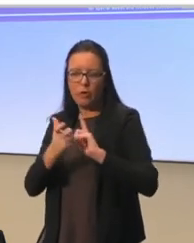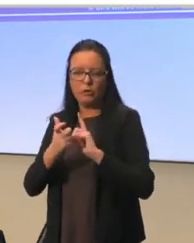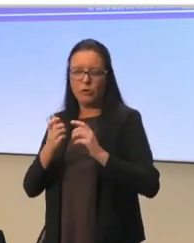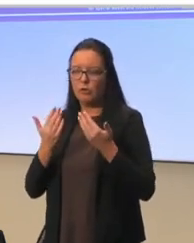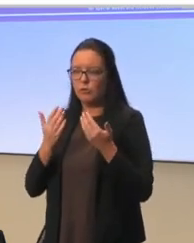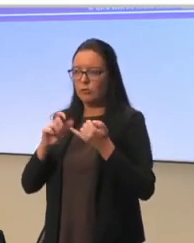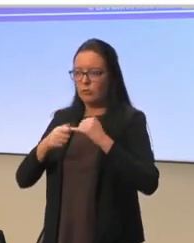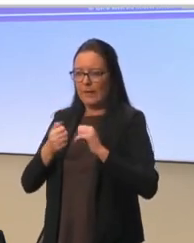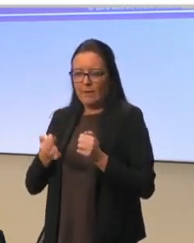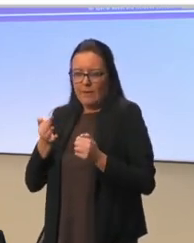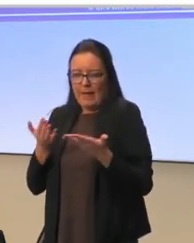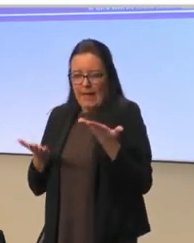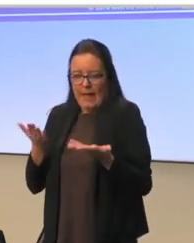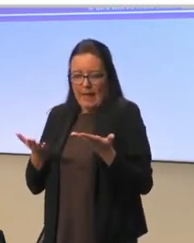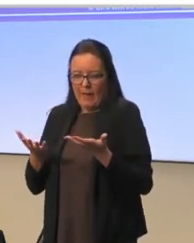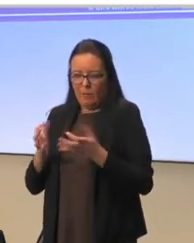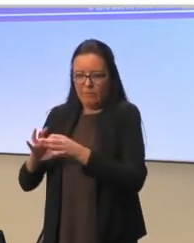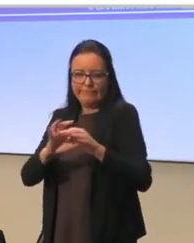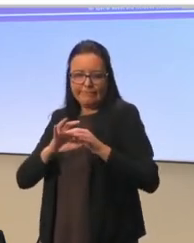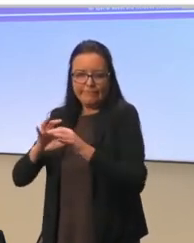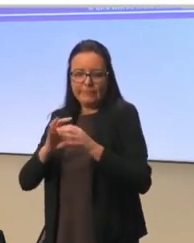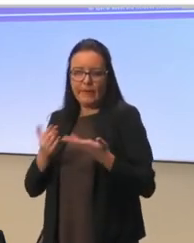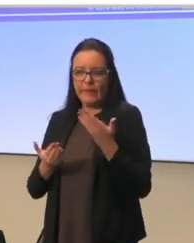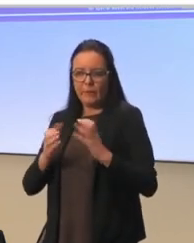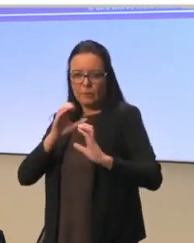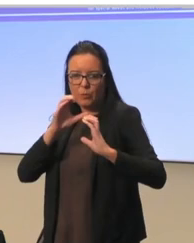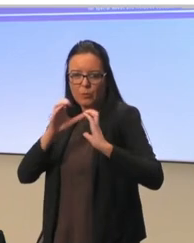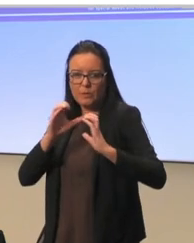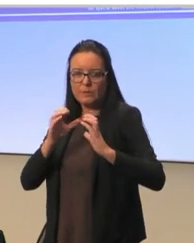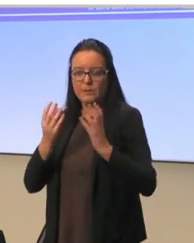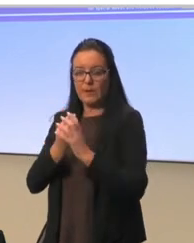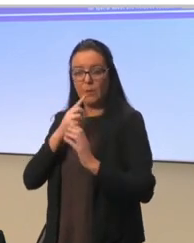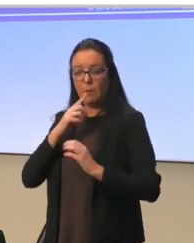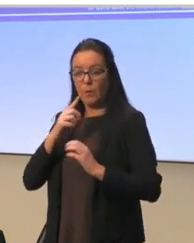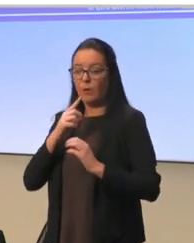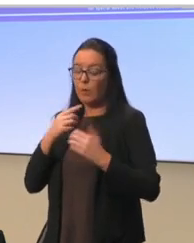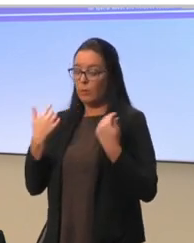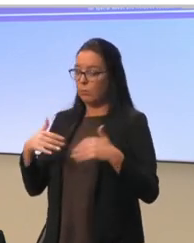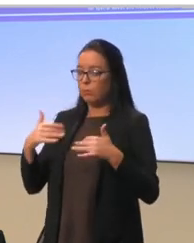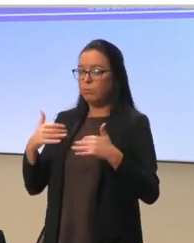a way to work together to communicate and cooperate. But this is a very fruitful process.